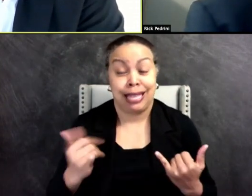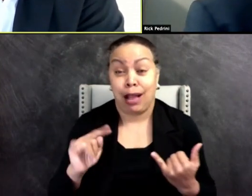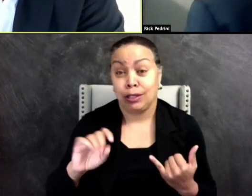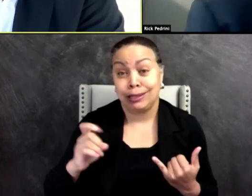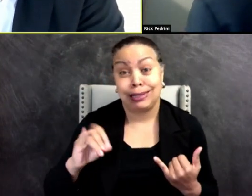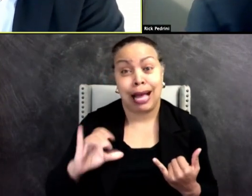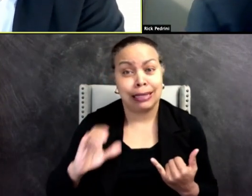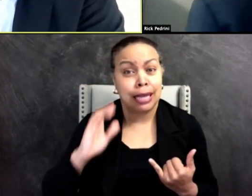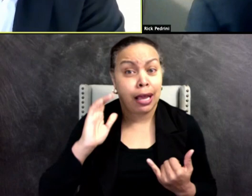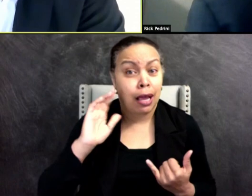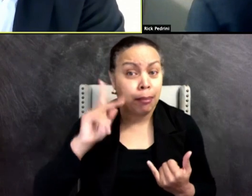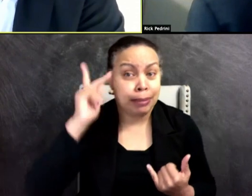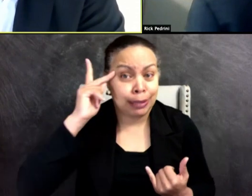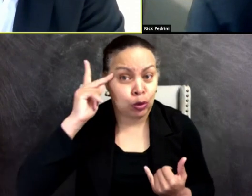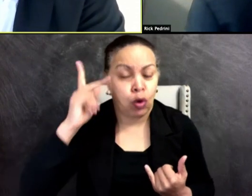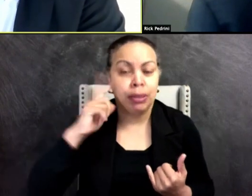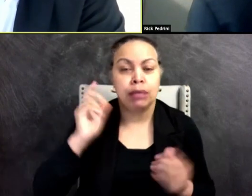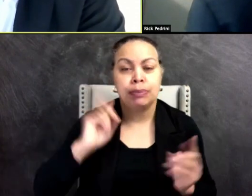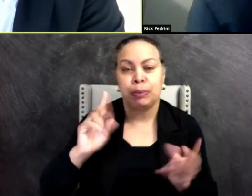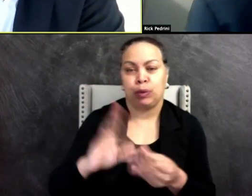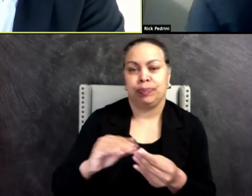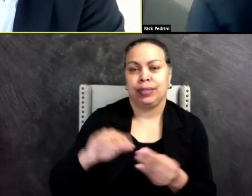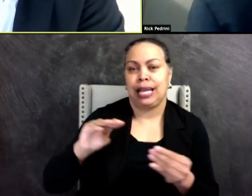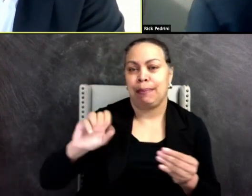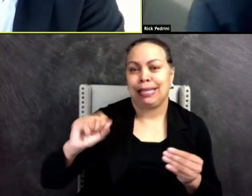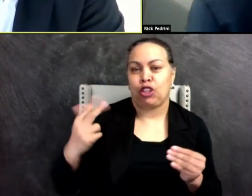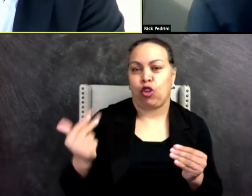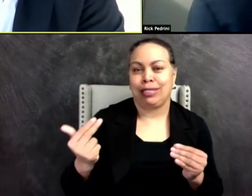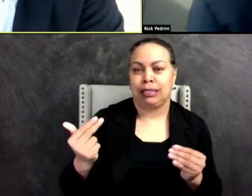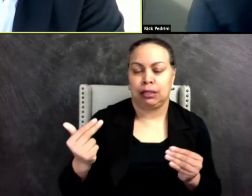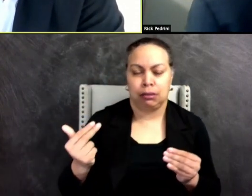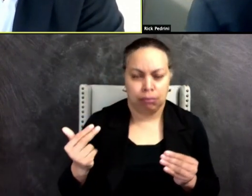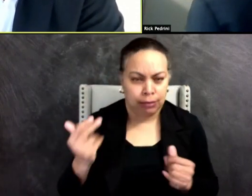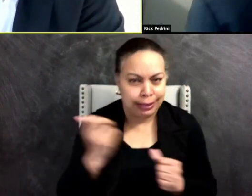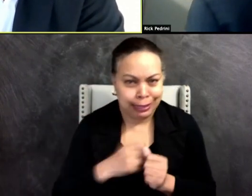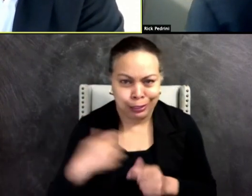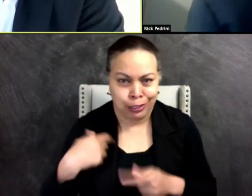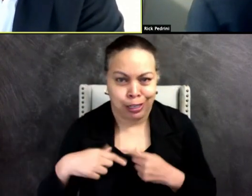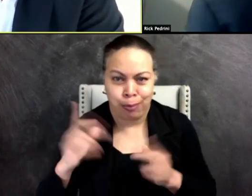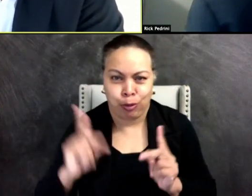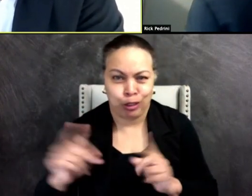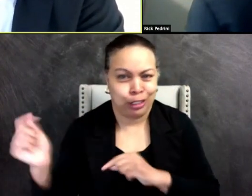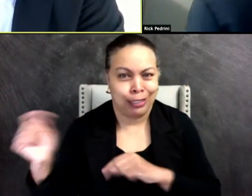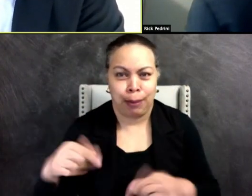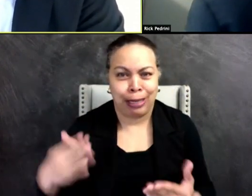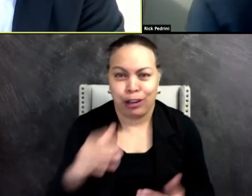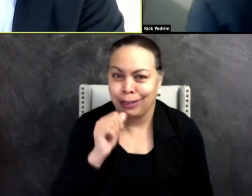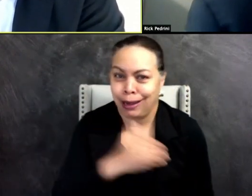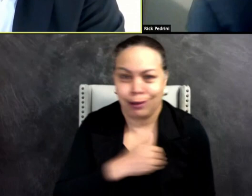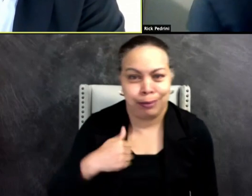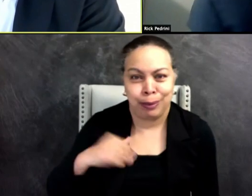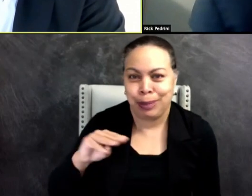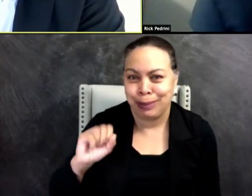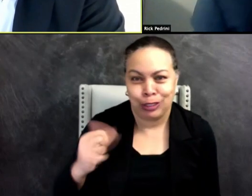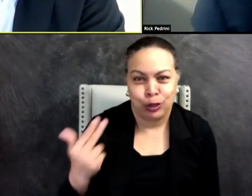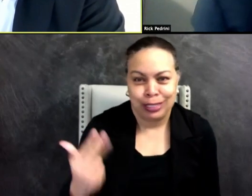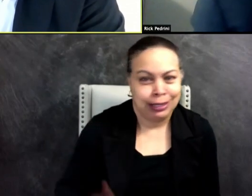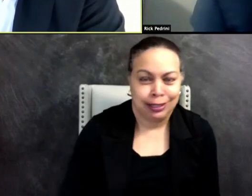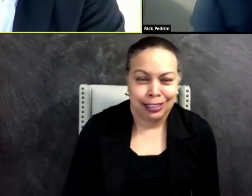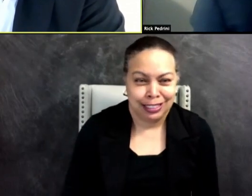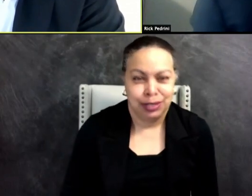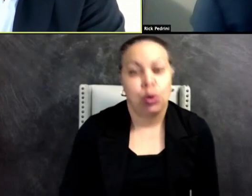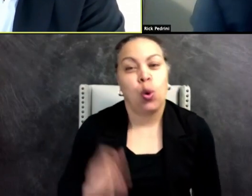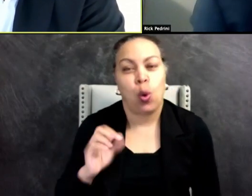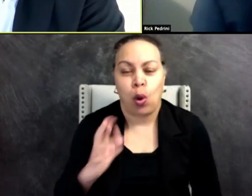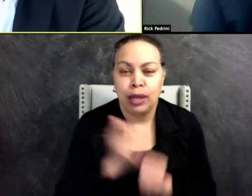MS-13, MS-13, like every Latino coming into this country is a member of MS-13, or every, uh,